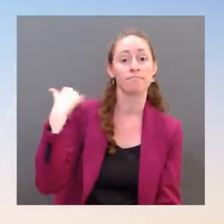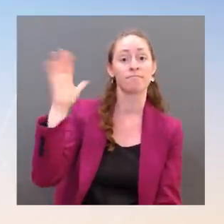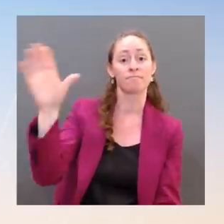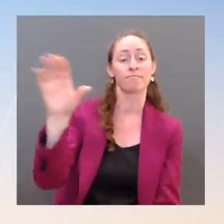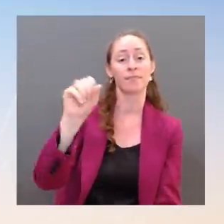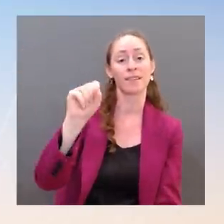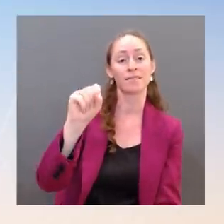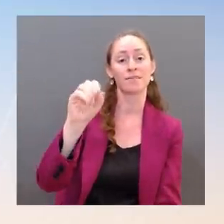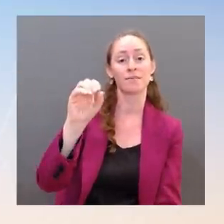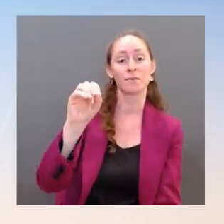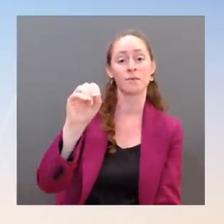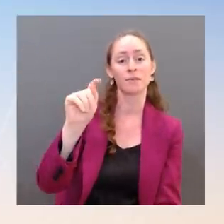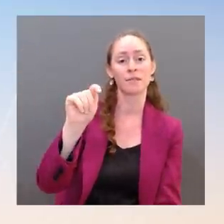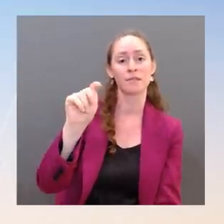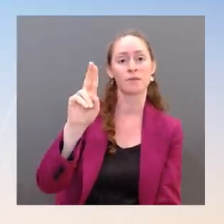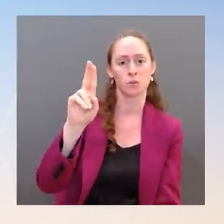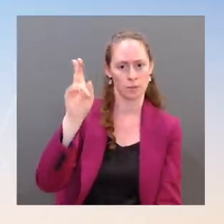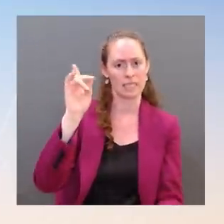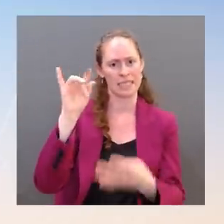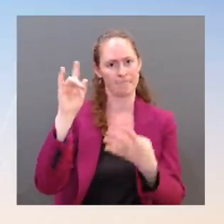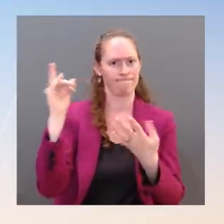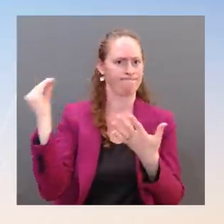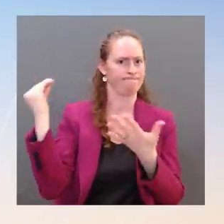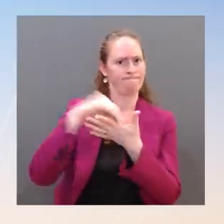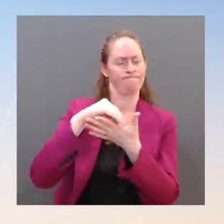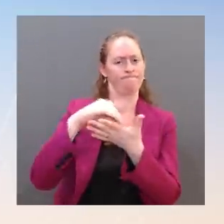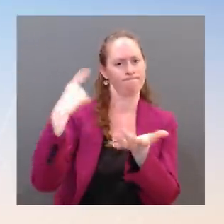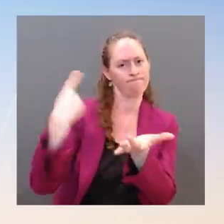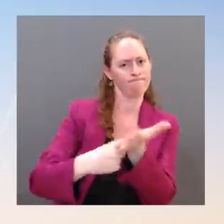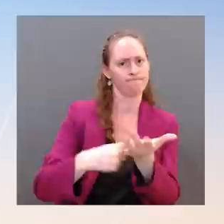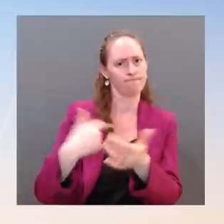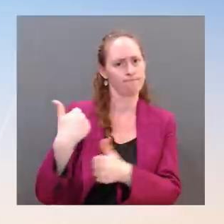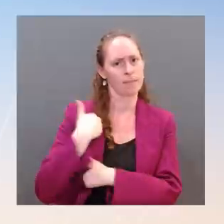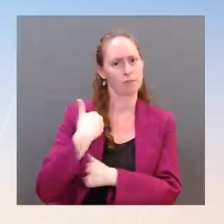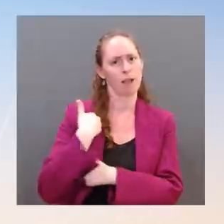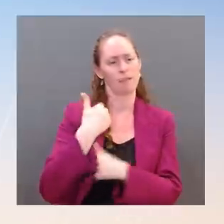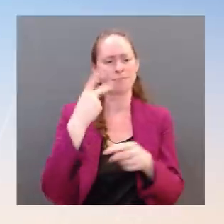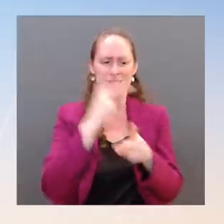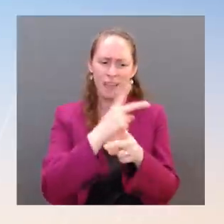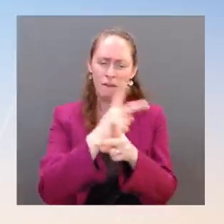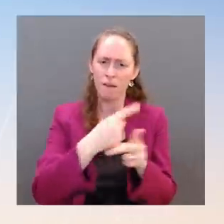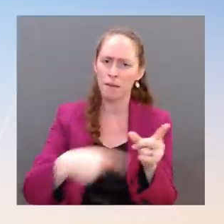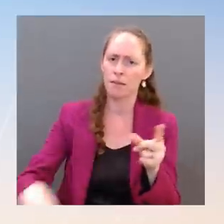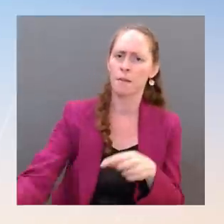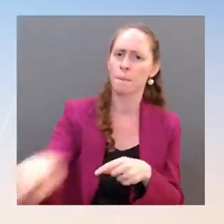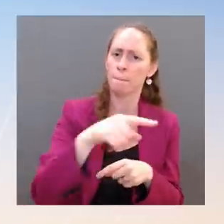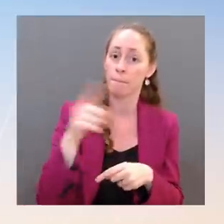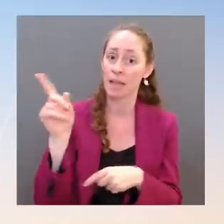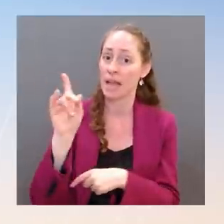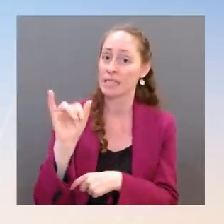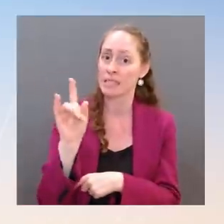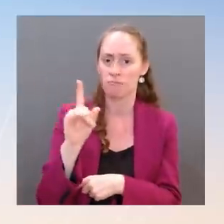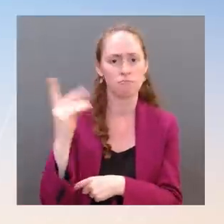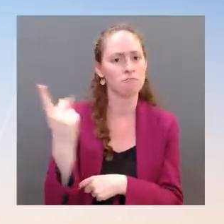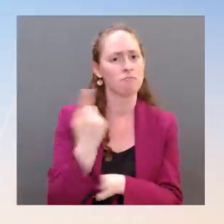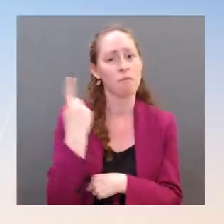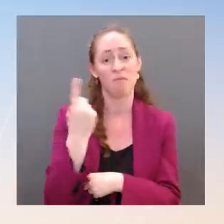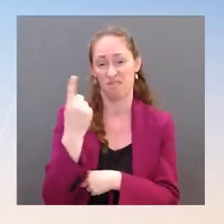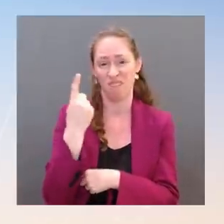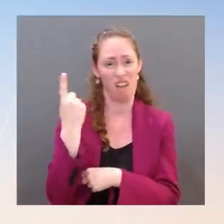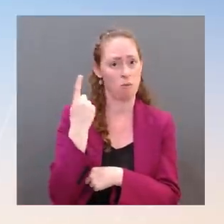of his unity agenda and an issue that can can unite the country Republicans and Democrats.